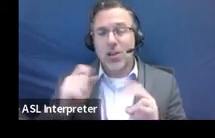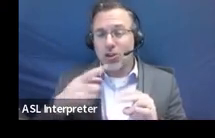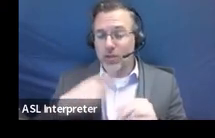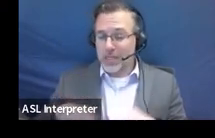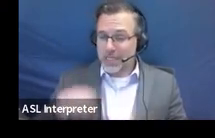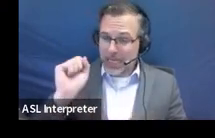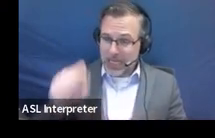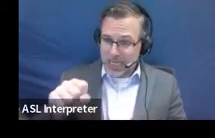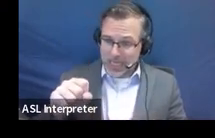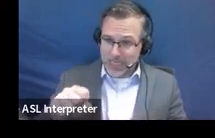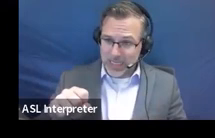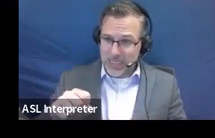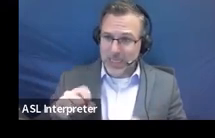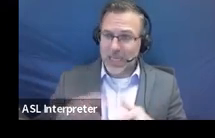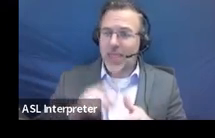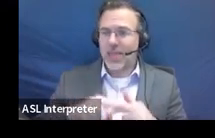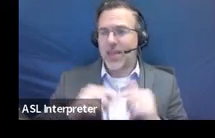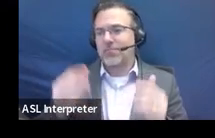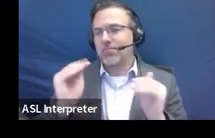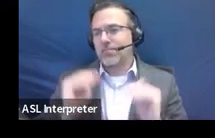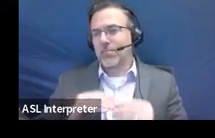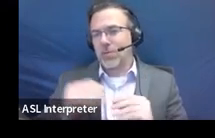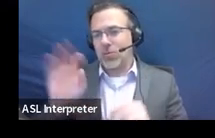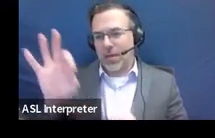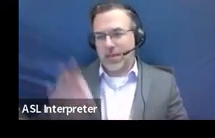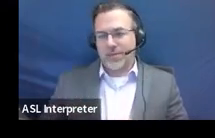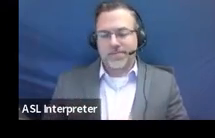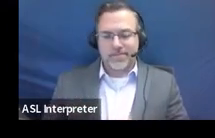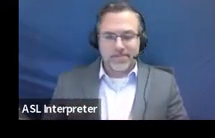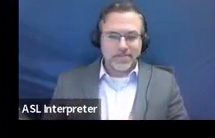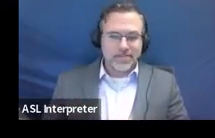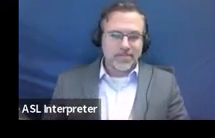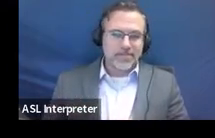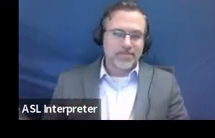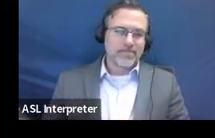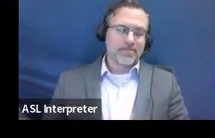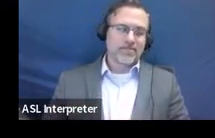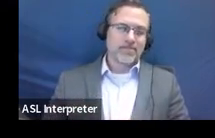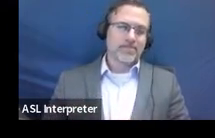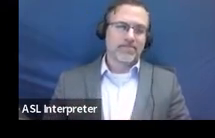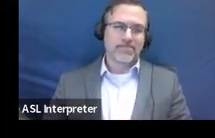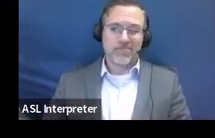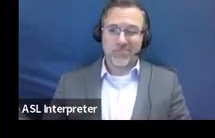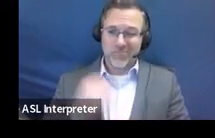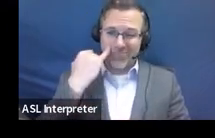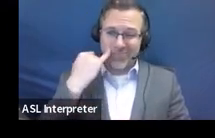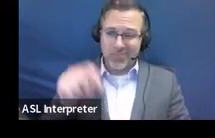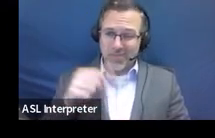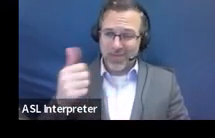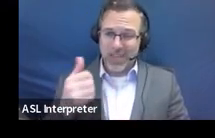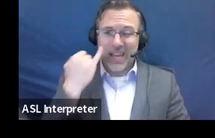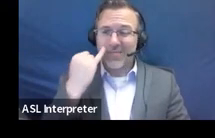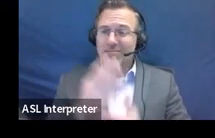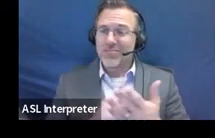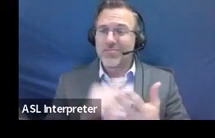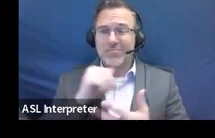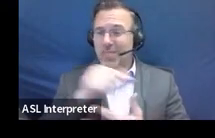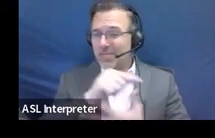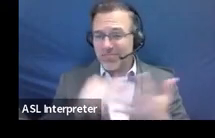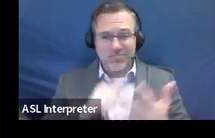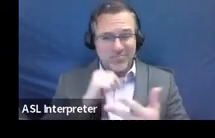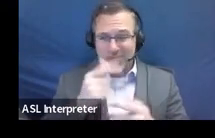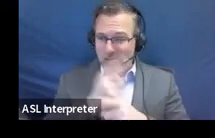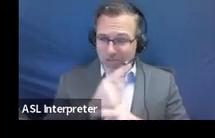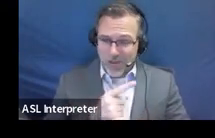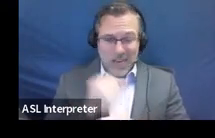you move on to number nine. And if any of those other, if any of those are not correct, like if one, two or any